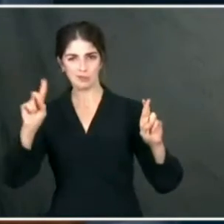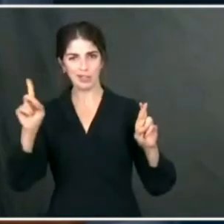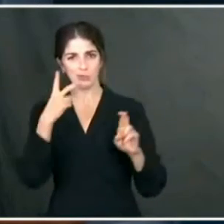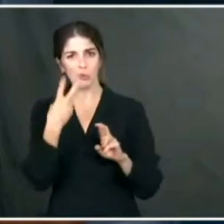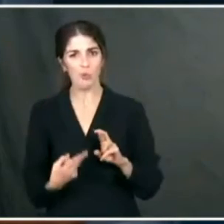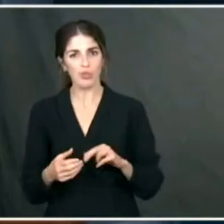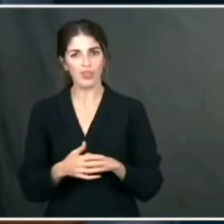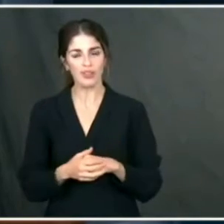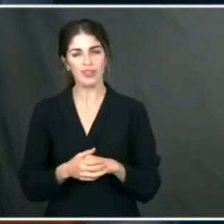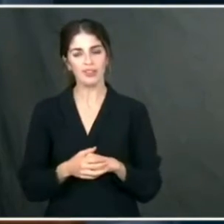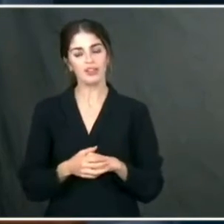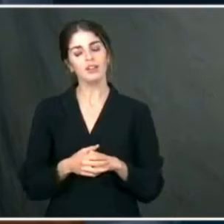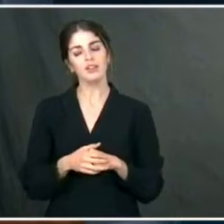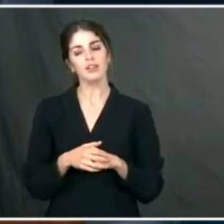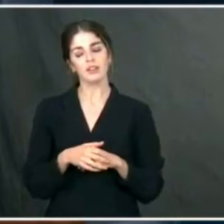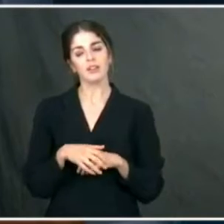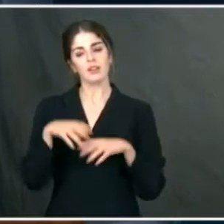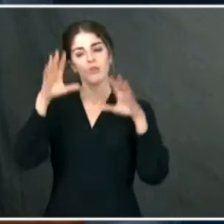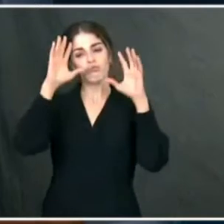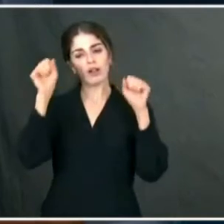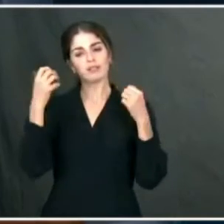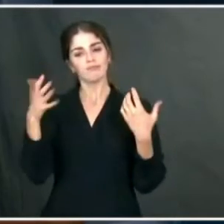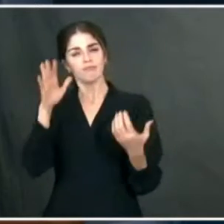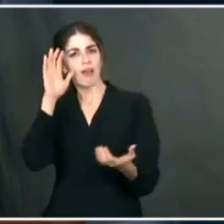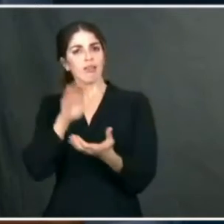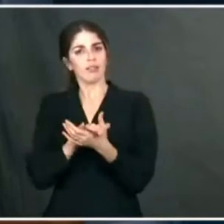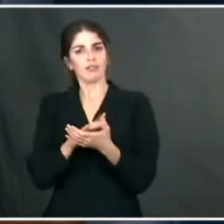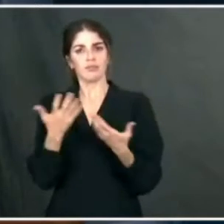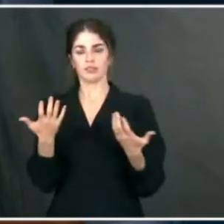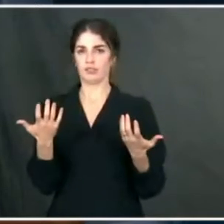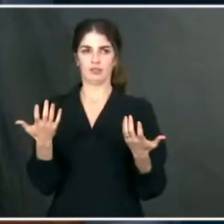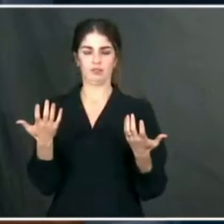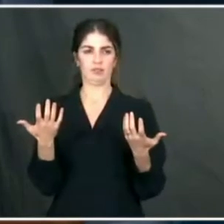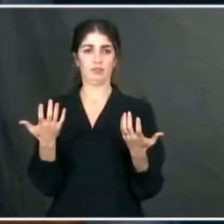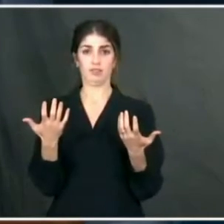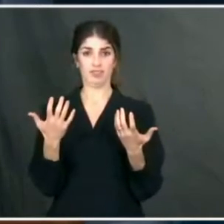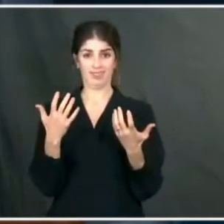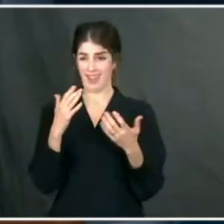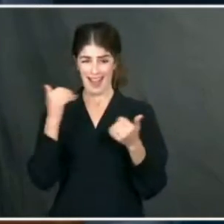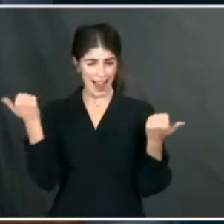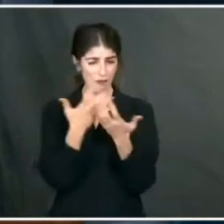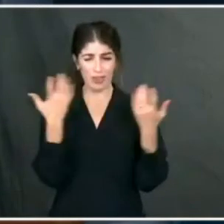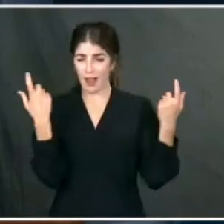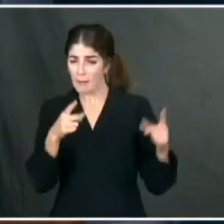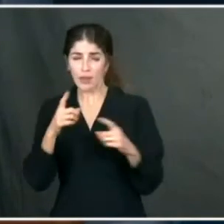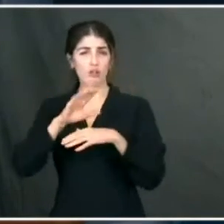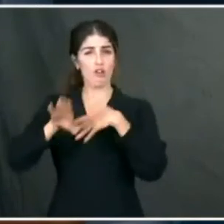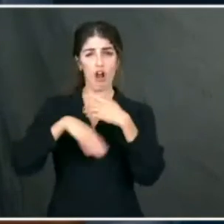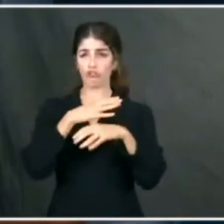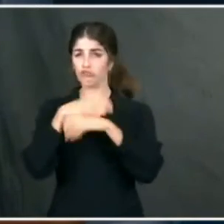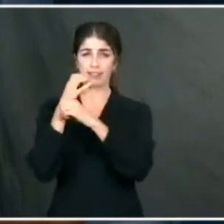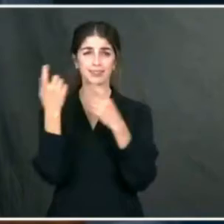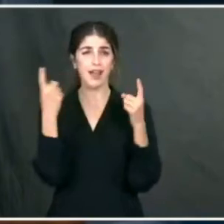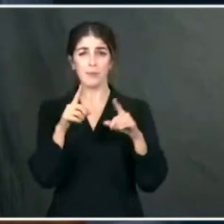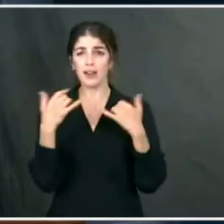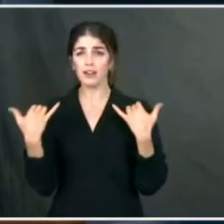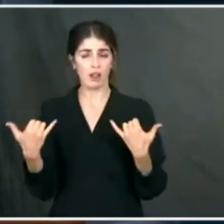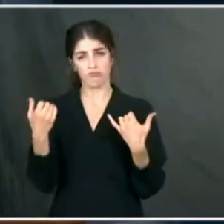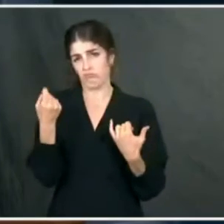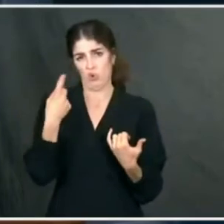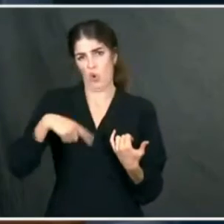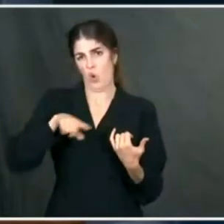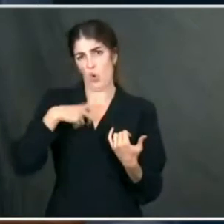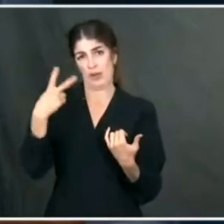on that, because he believes that the crises facing the American people, as we saw the jobs numbers